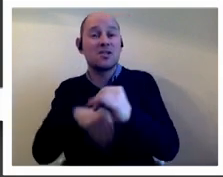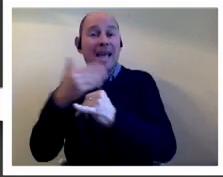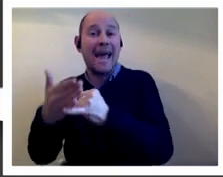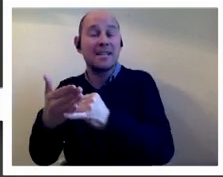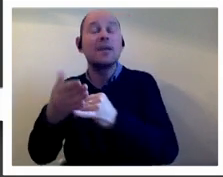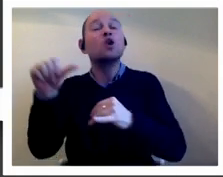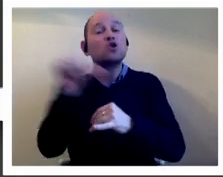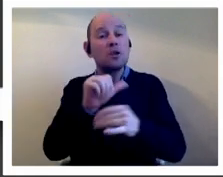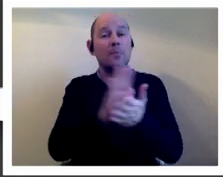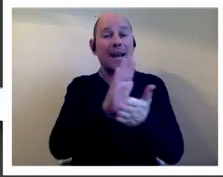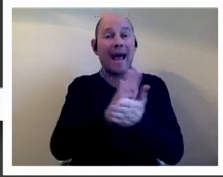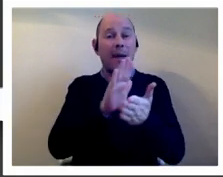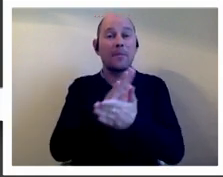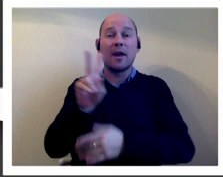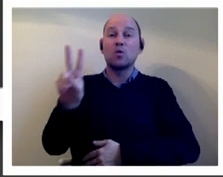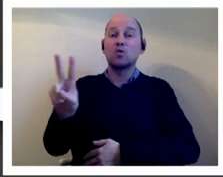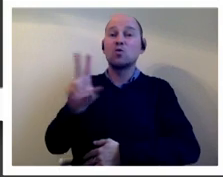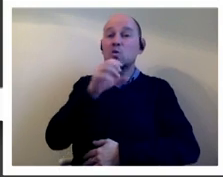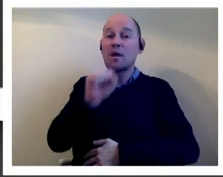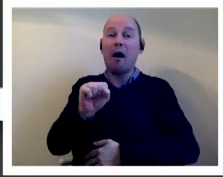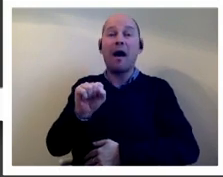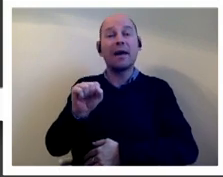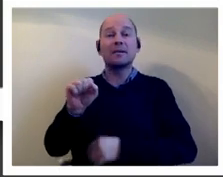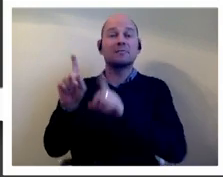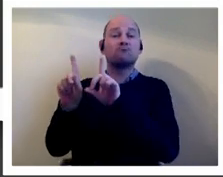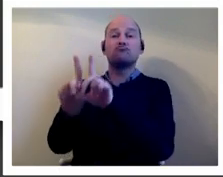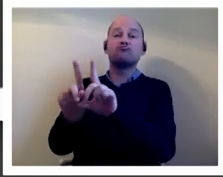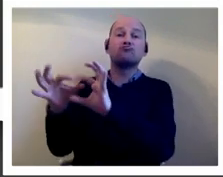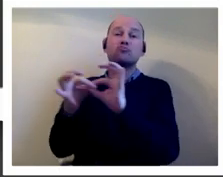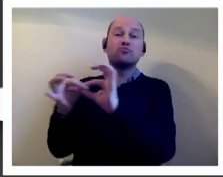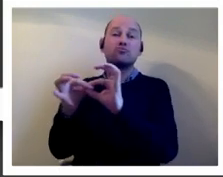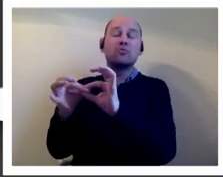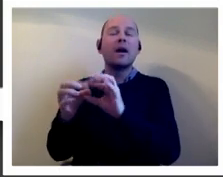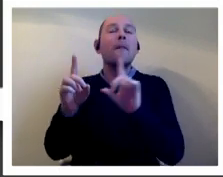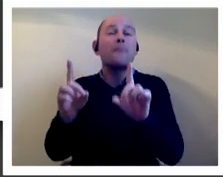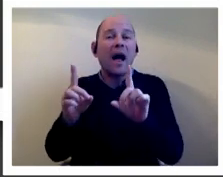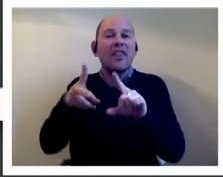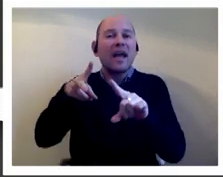ending where the two gay guys got together instead they implied that one of them had kind of gone back to his girlfriend